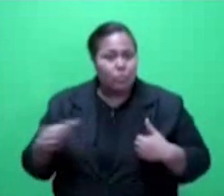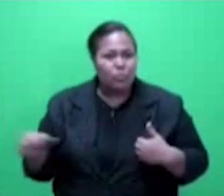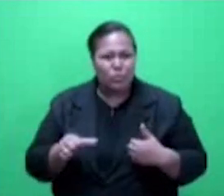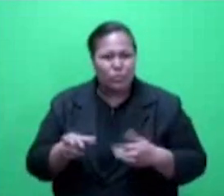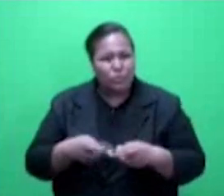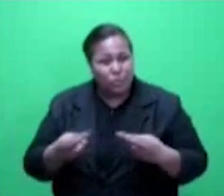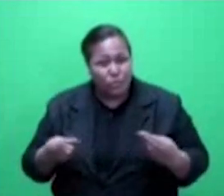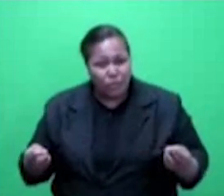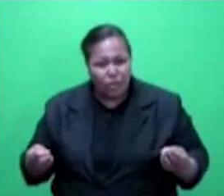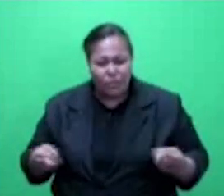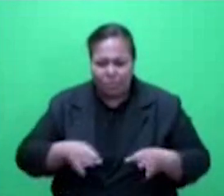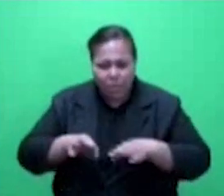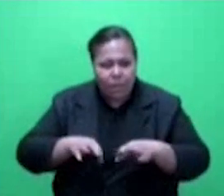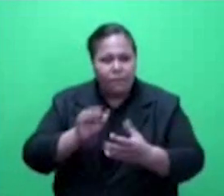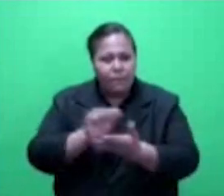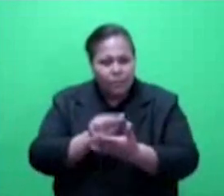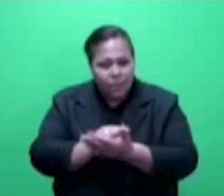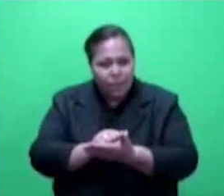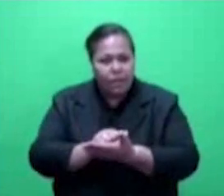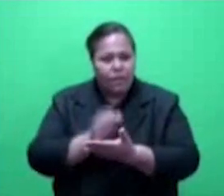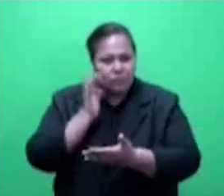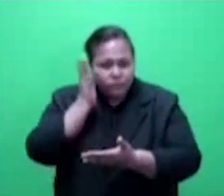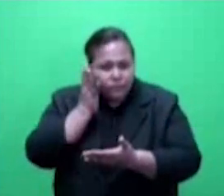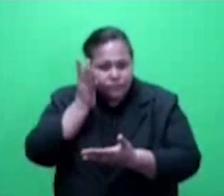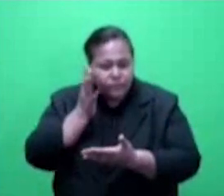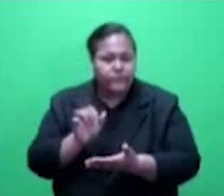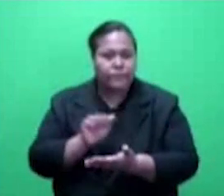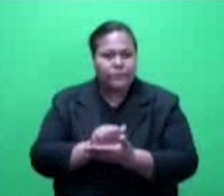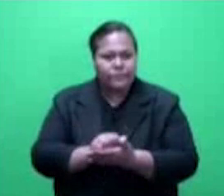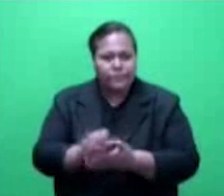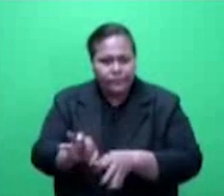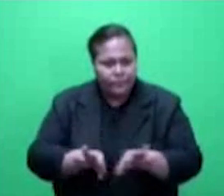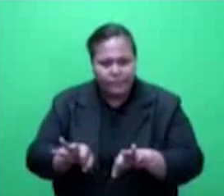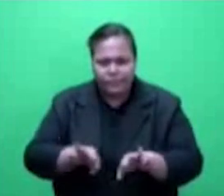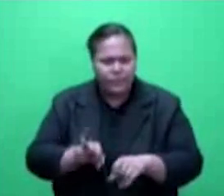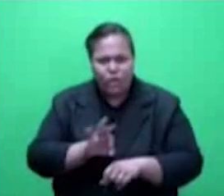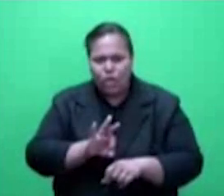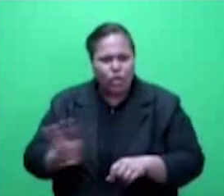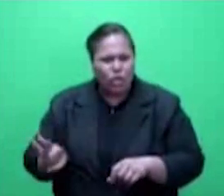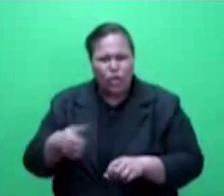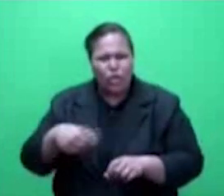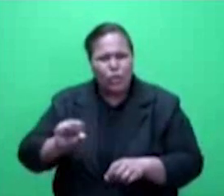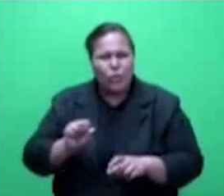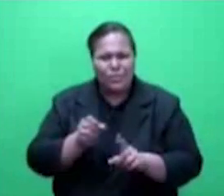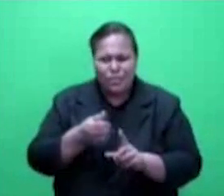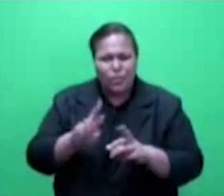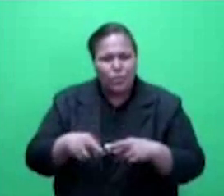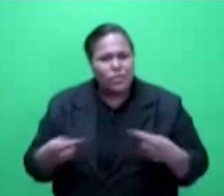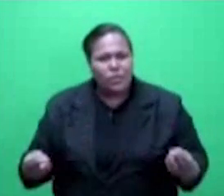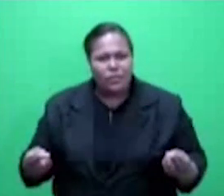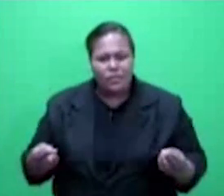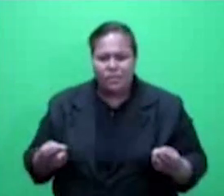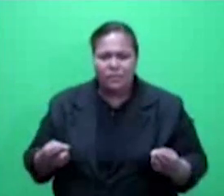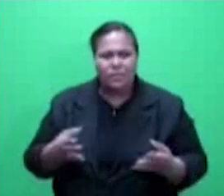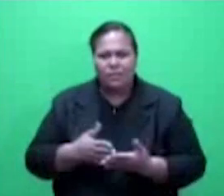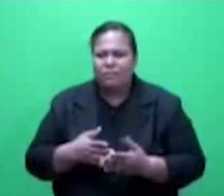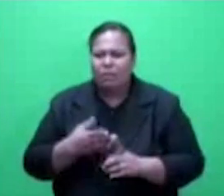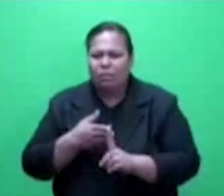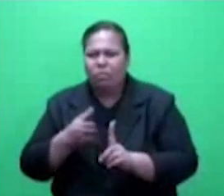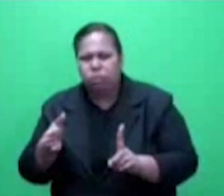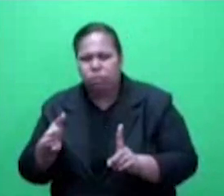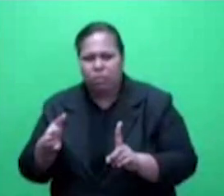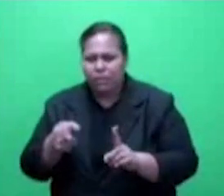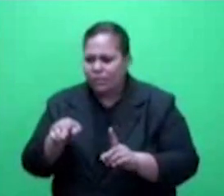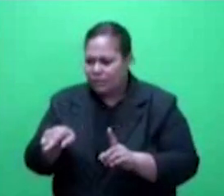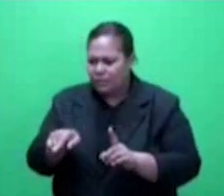resources economically and sensibly. At this time, we may not divert resources to review such propagandas